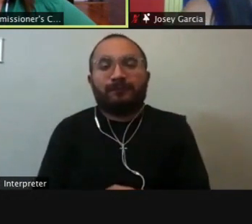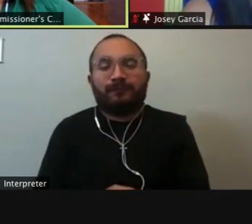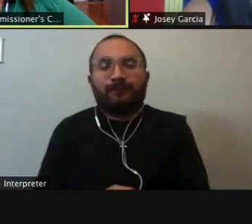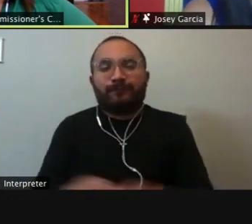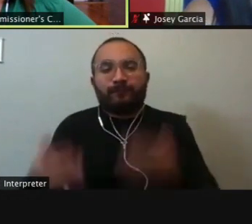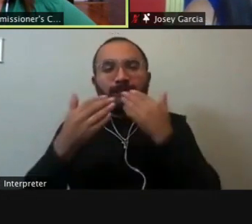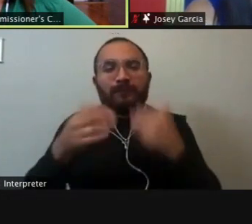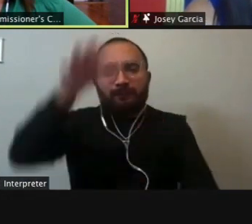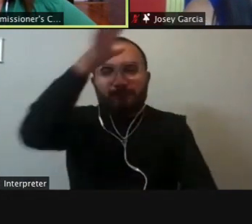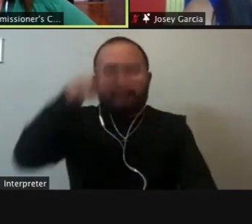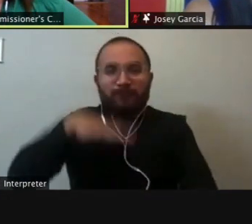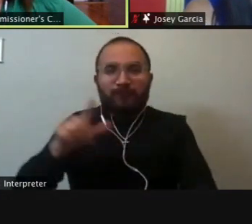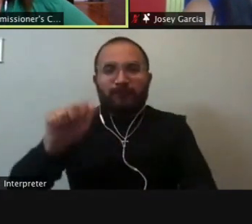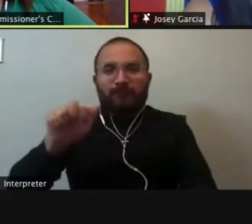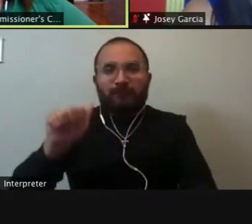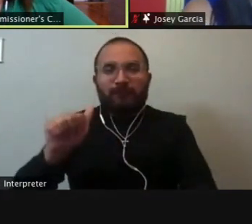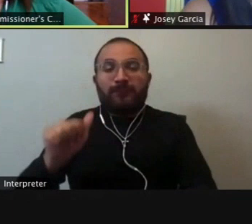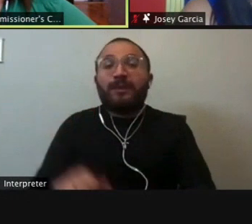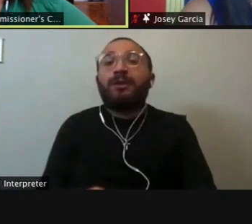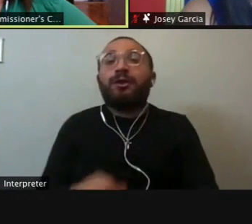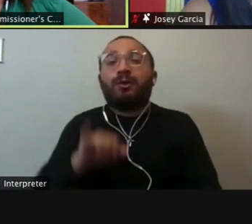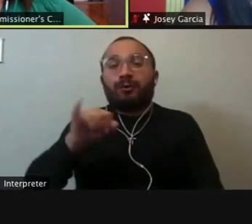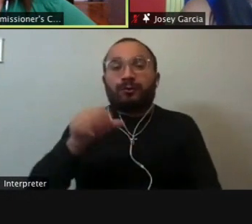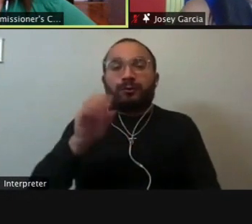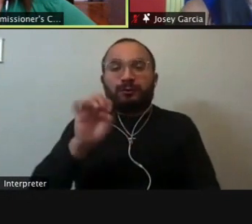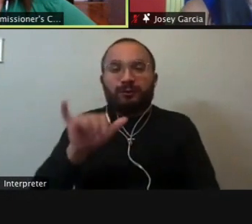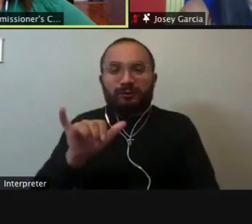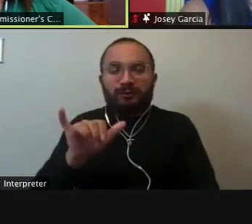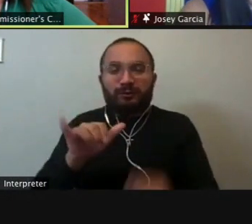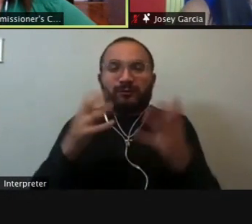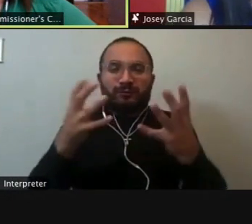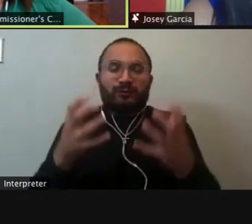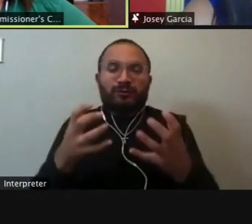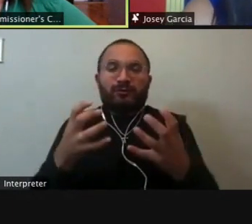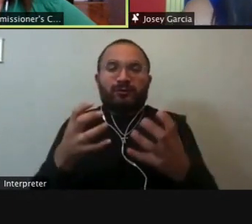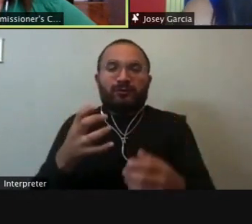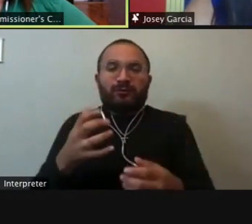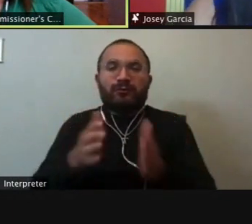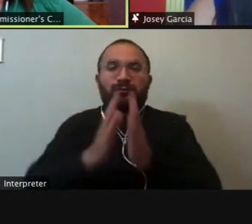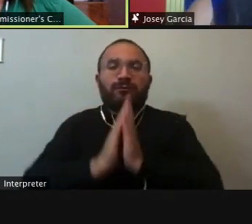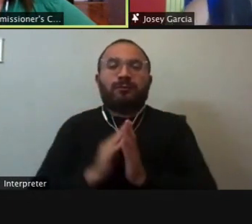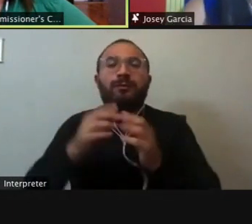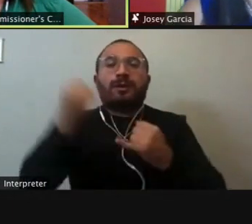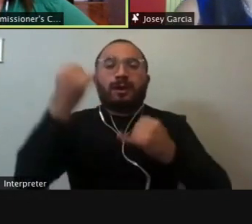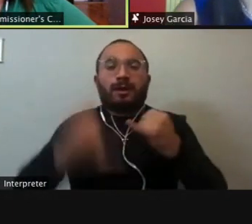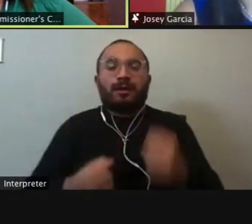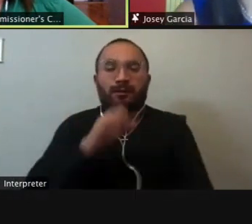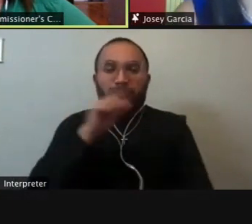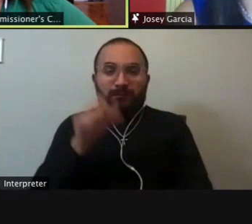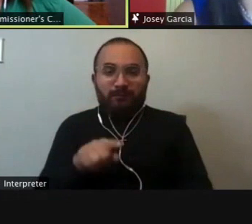Thank you, Mr. Lara. Uh, Josie, would you like to ask, uh, the final question we have here? Yes, thank you.